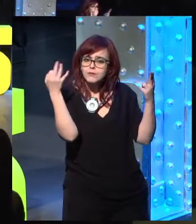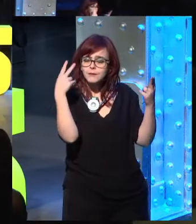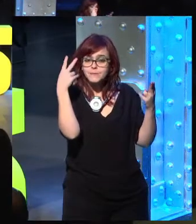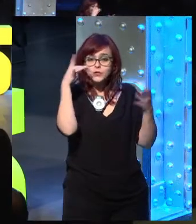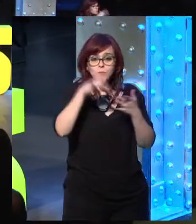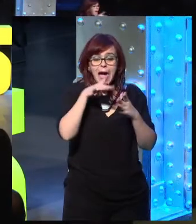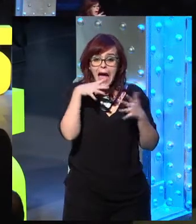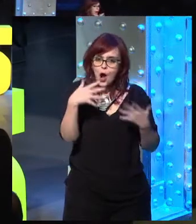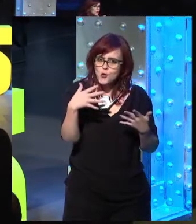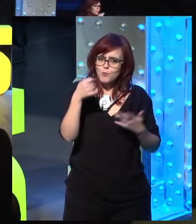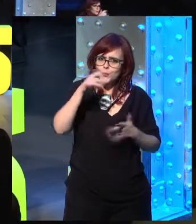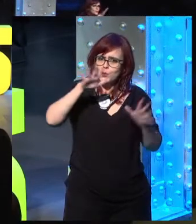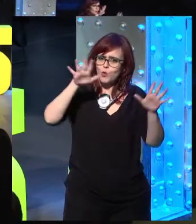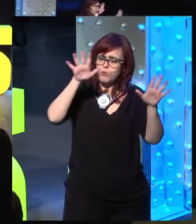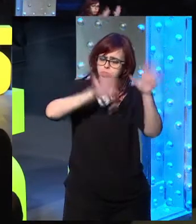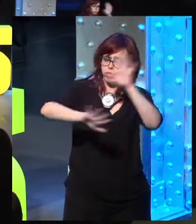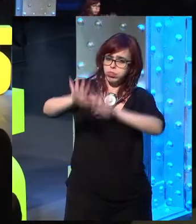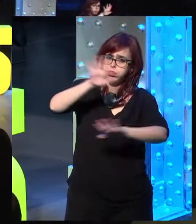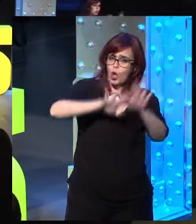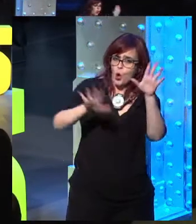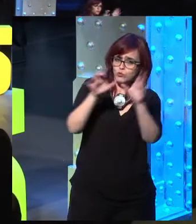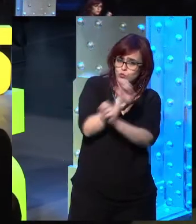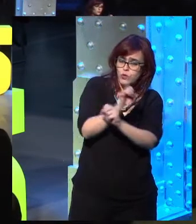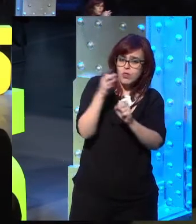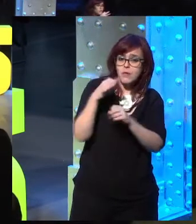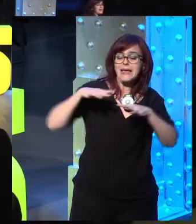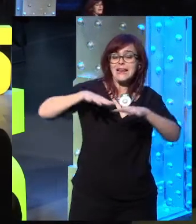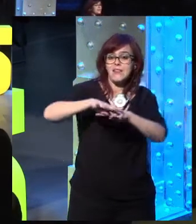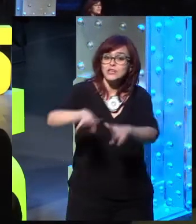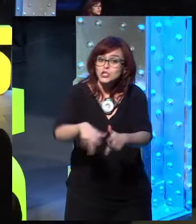free societies as public opinion. today, it is really